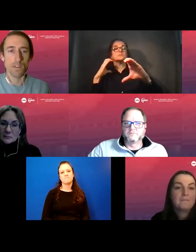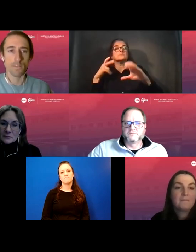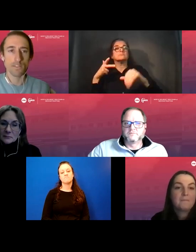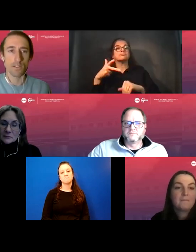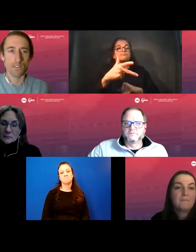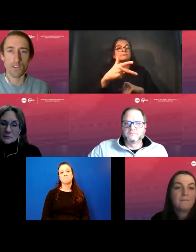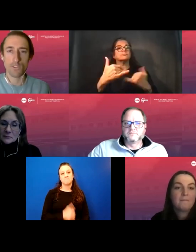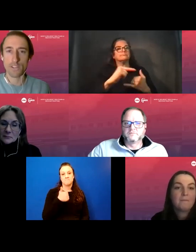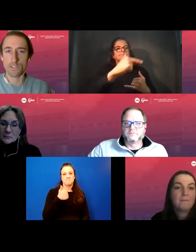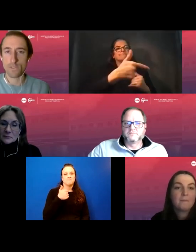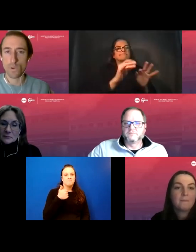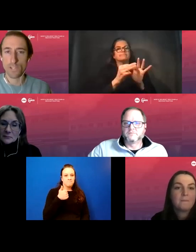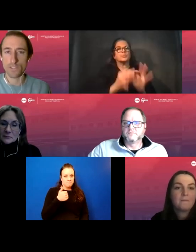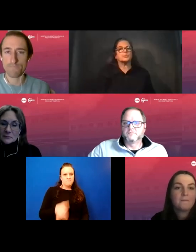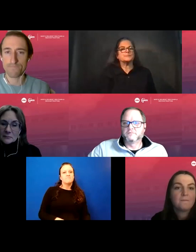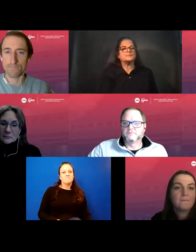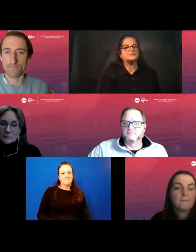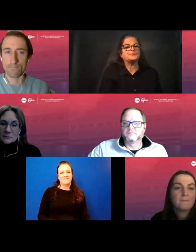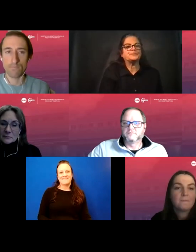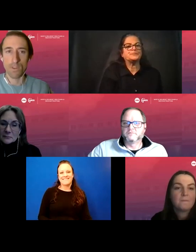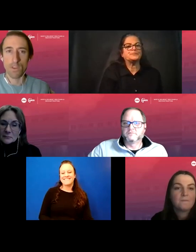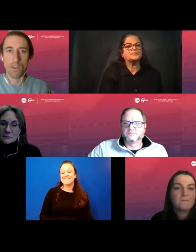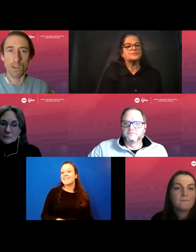Okay. Thanks, Don. Thank you, Chester, for the question.